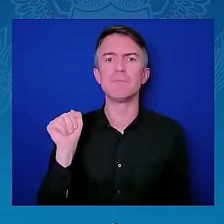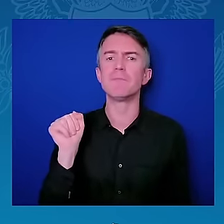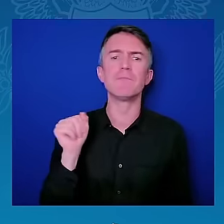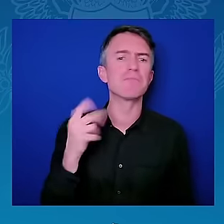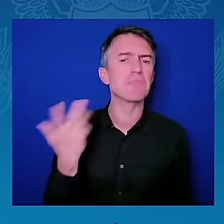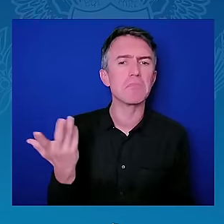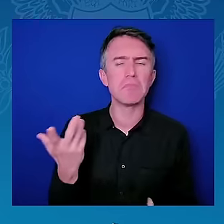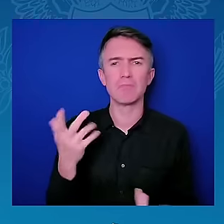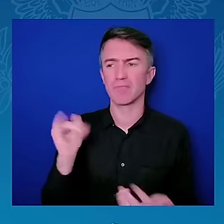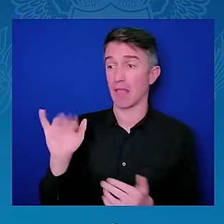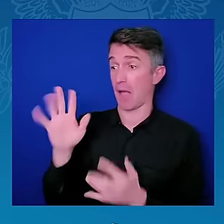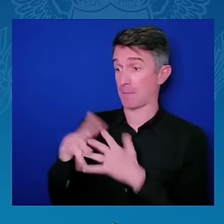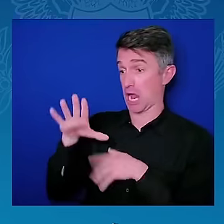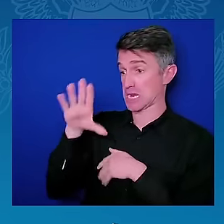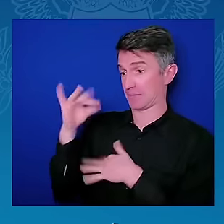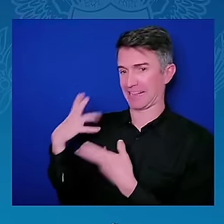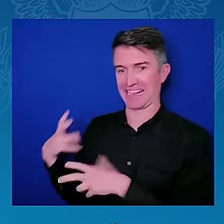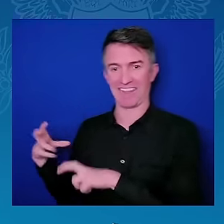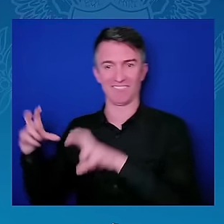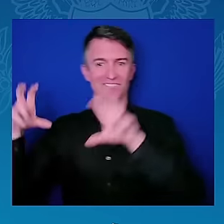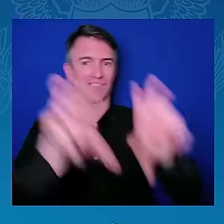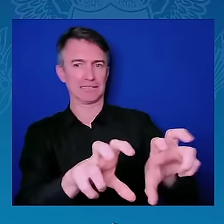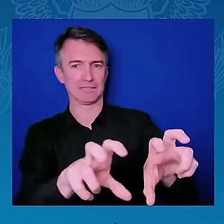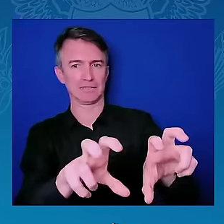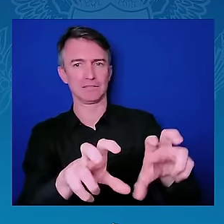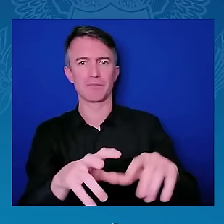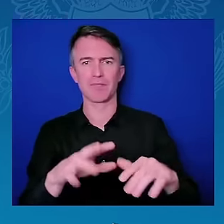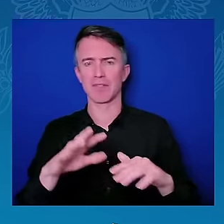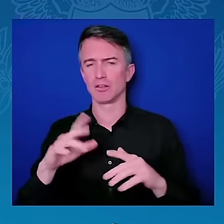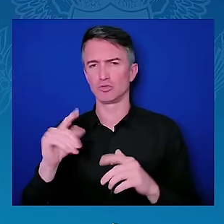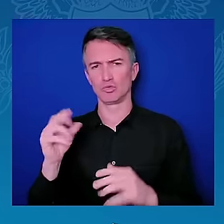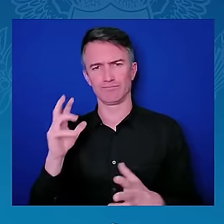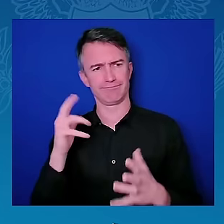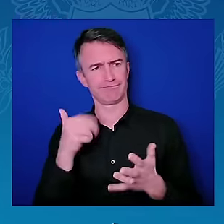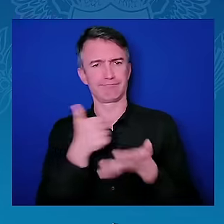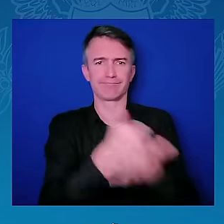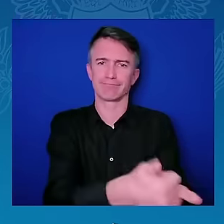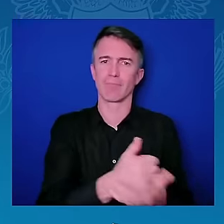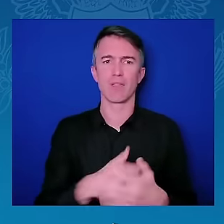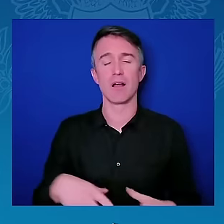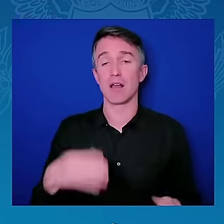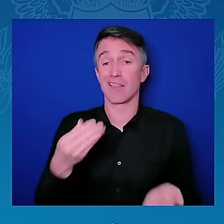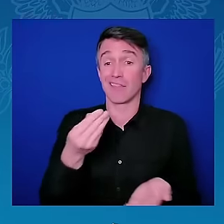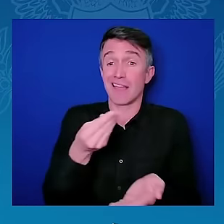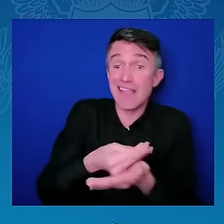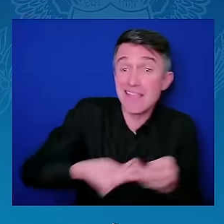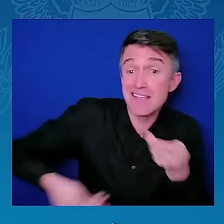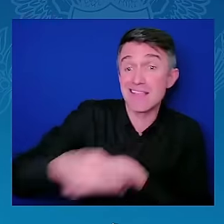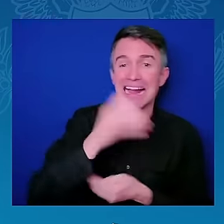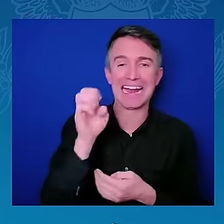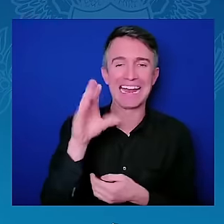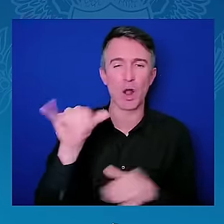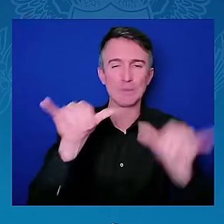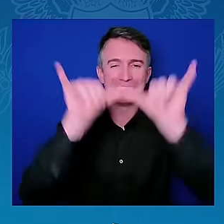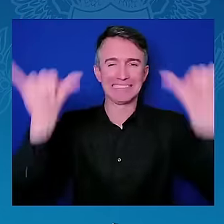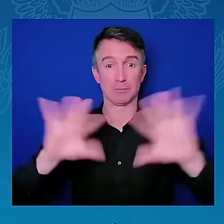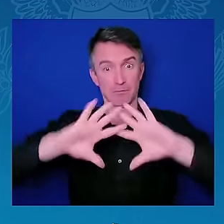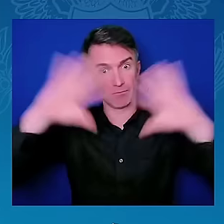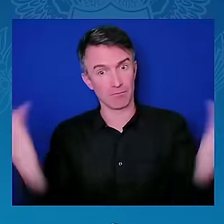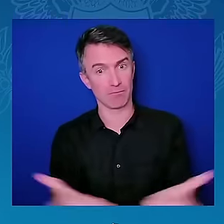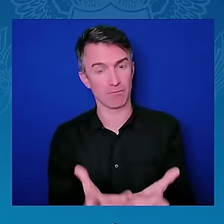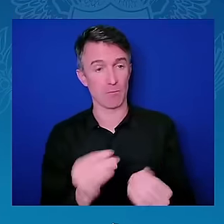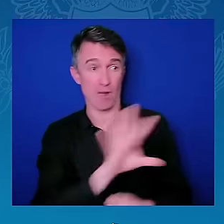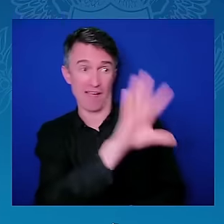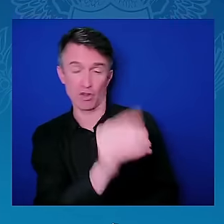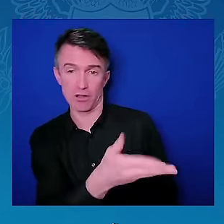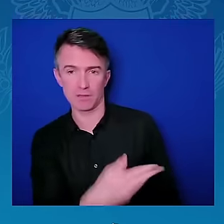Vice President Kamala Harris has said a very profound thing about relationships, building the correct